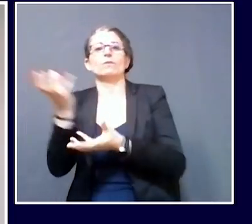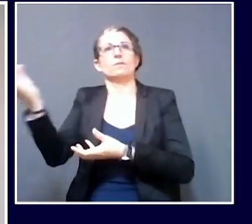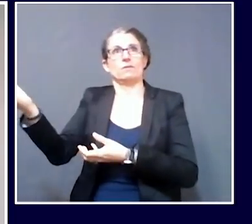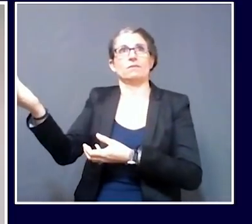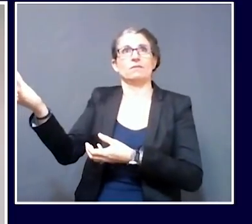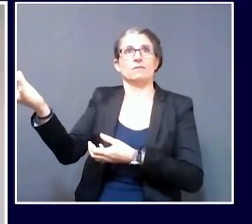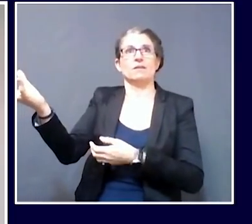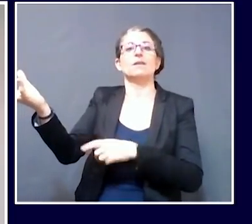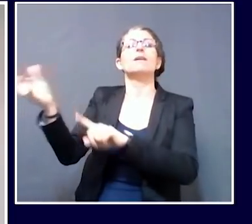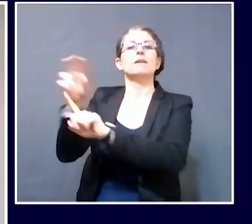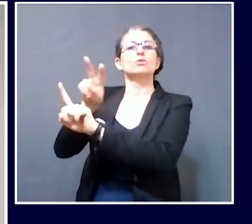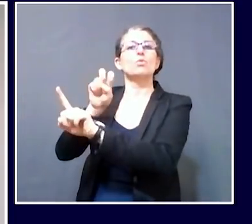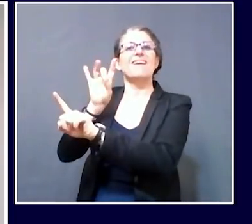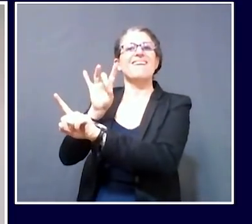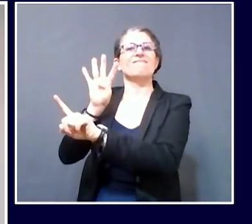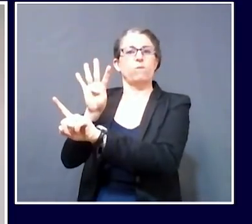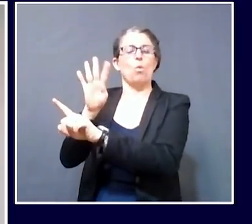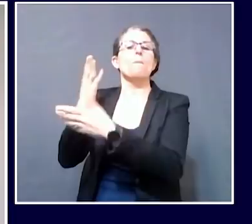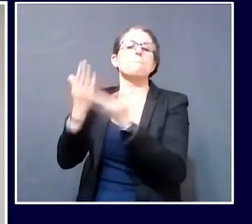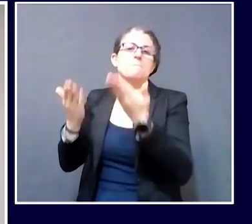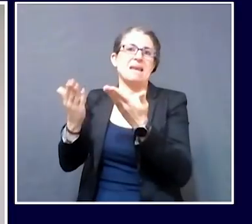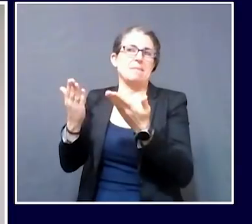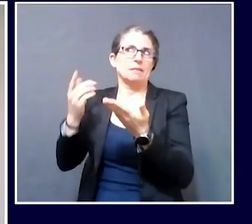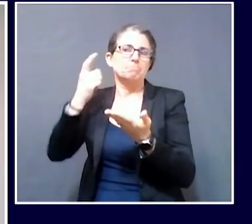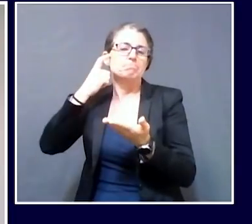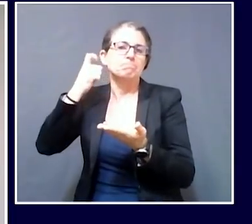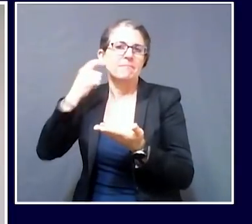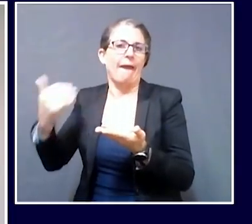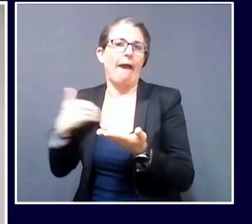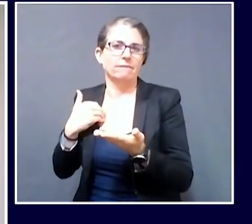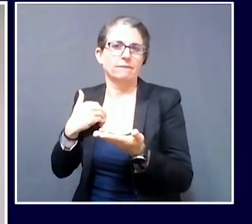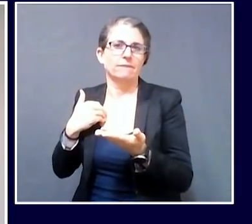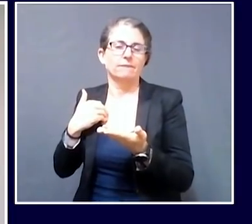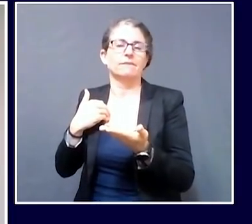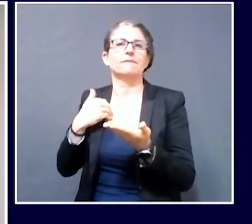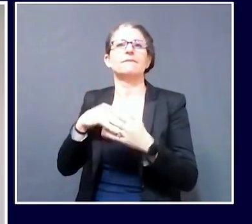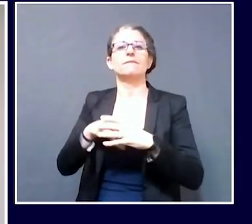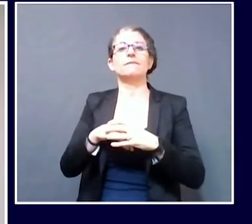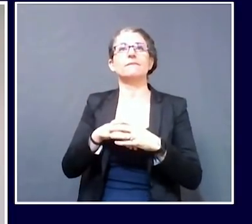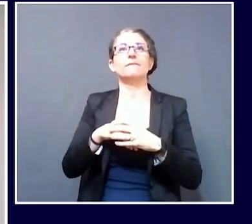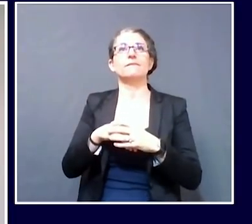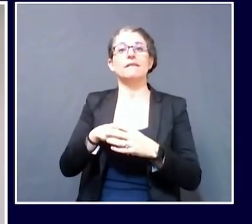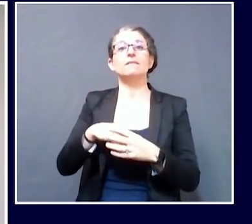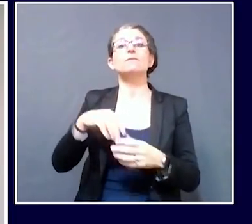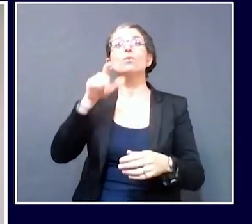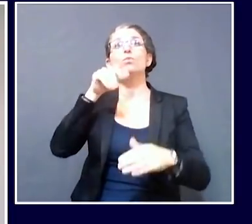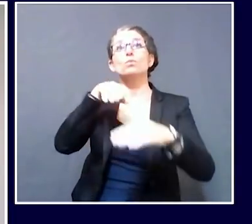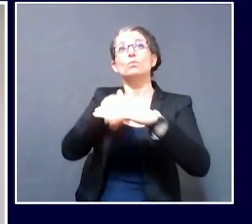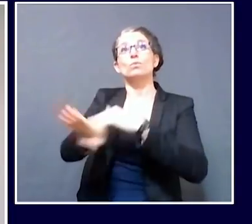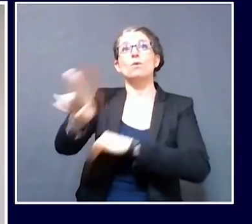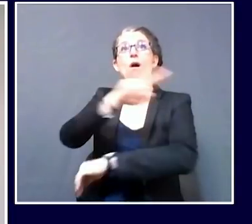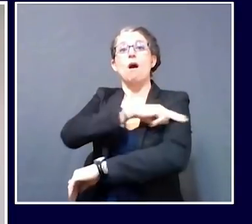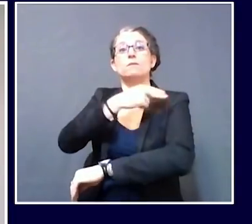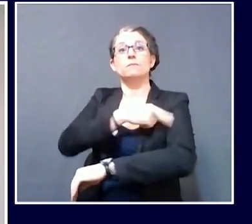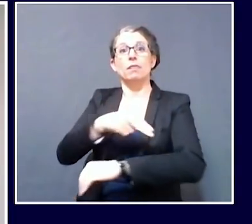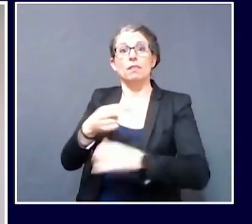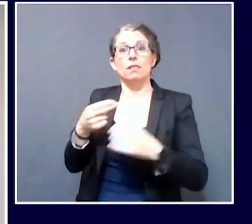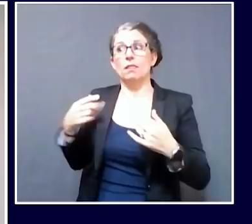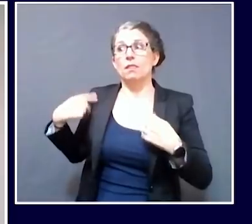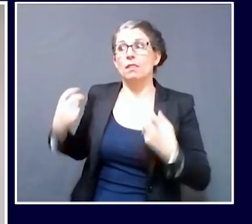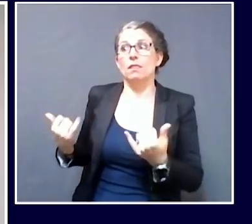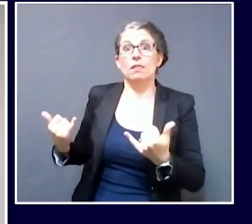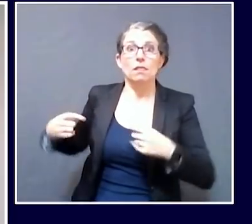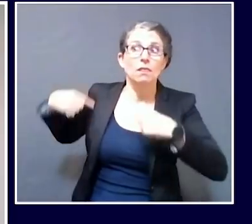Overall, 302 individuals have been hospitalized at some point during their